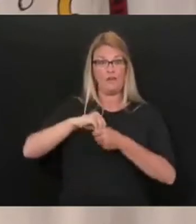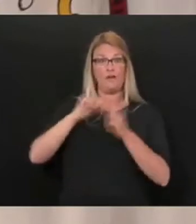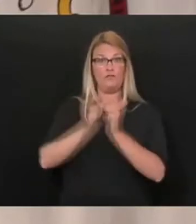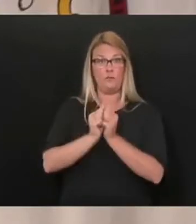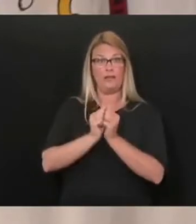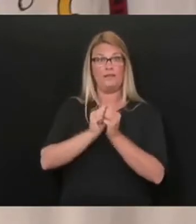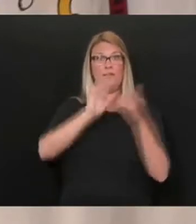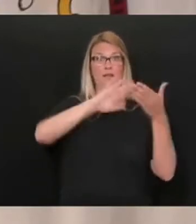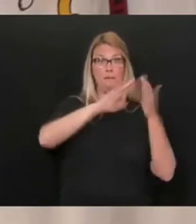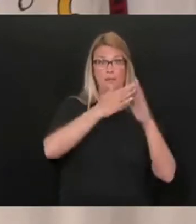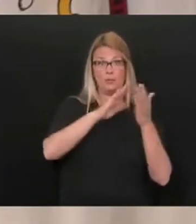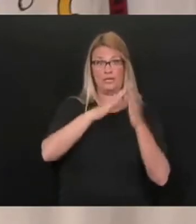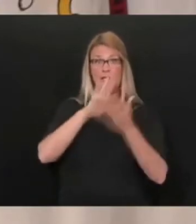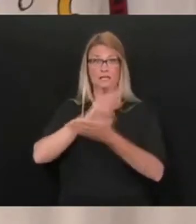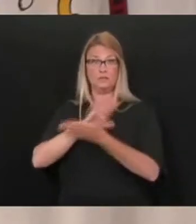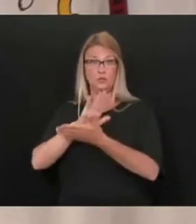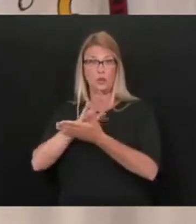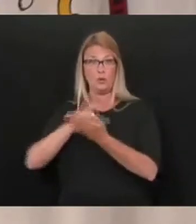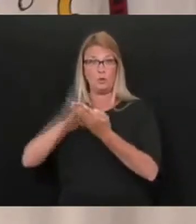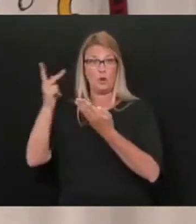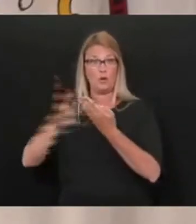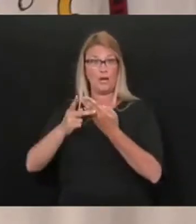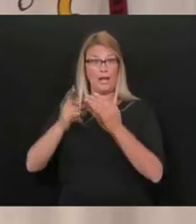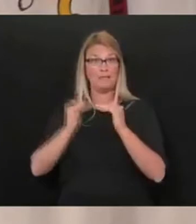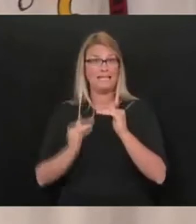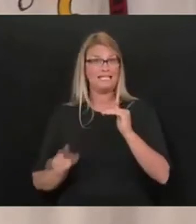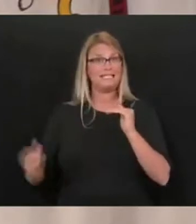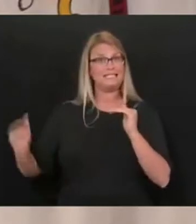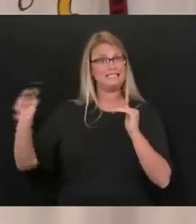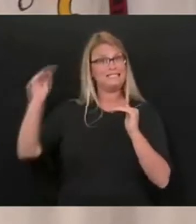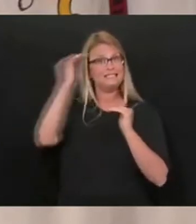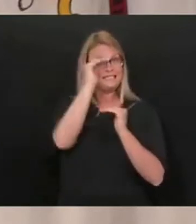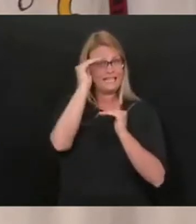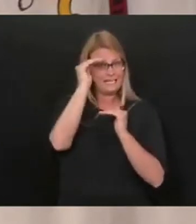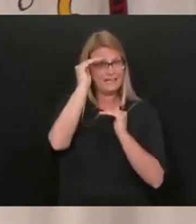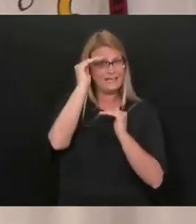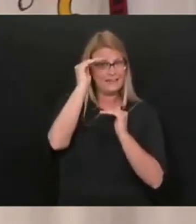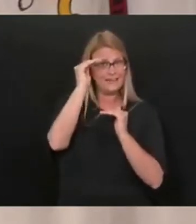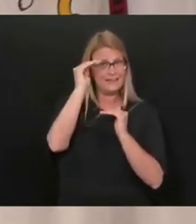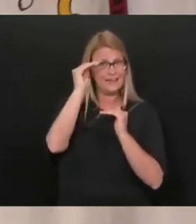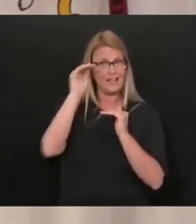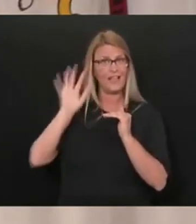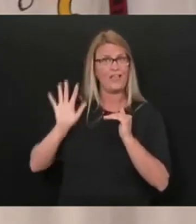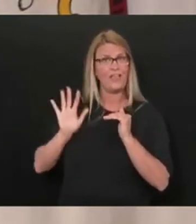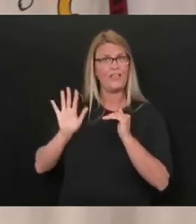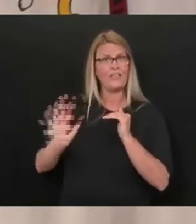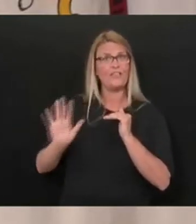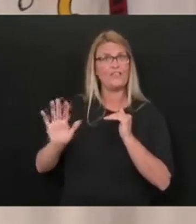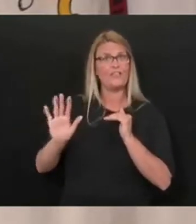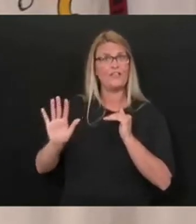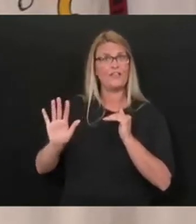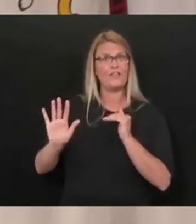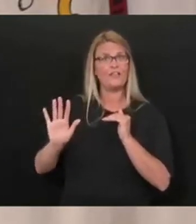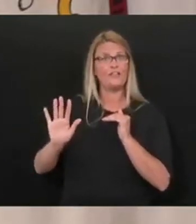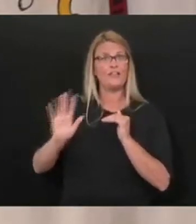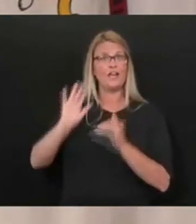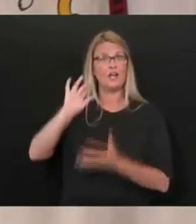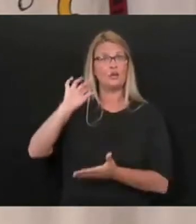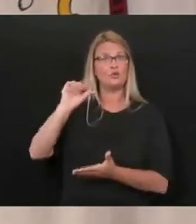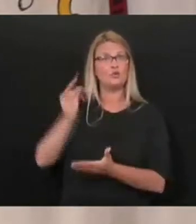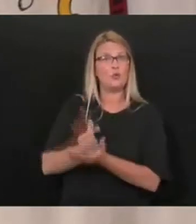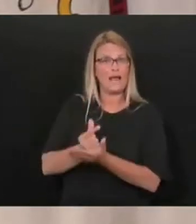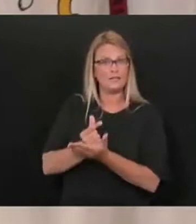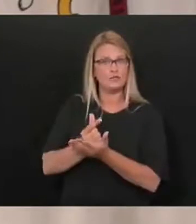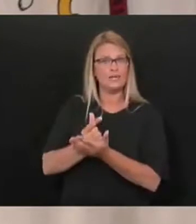program exceeded, exceeded their overall graduate, graduation rate